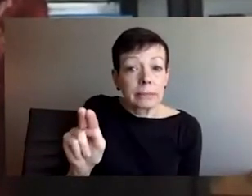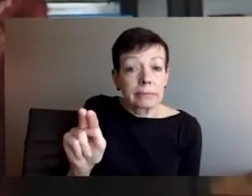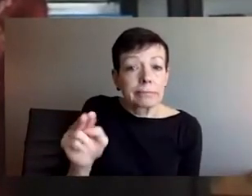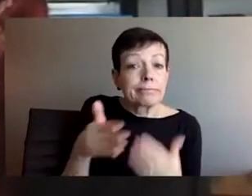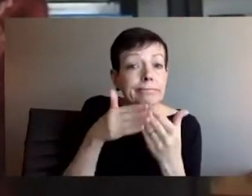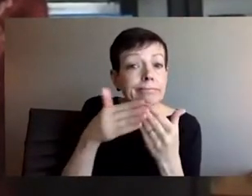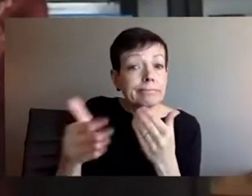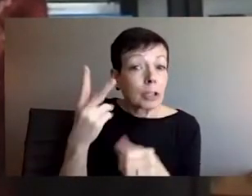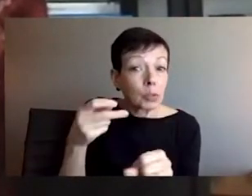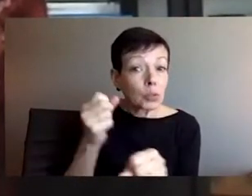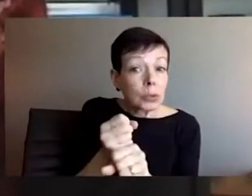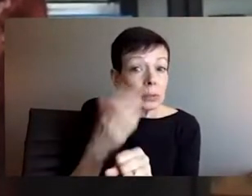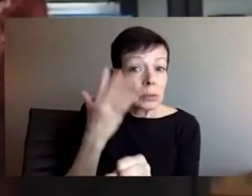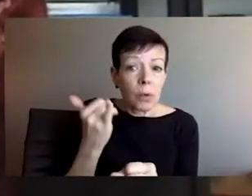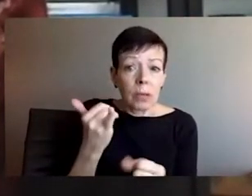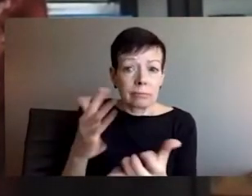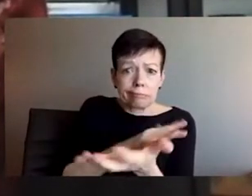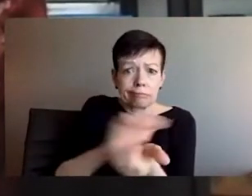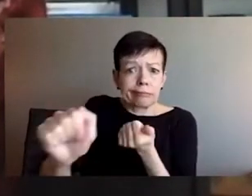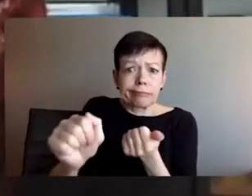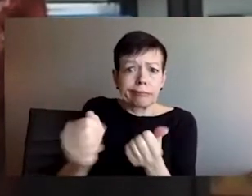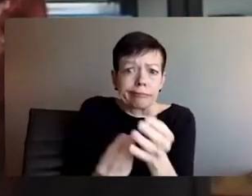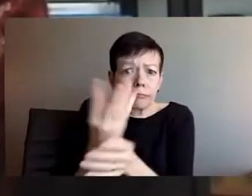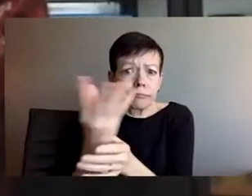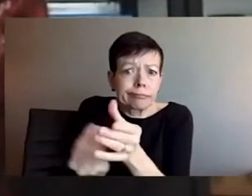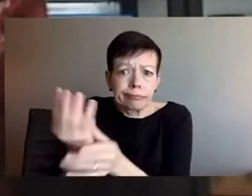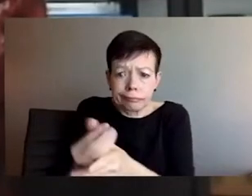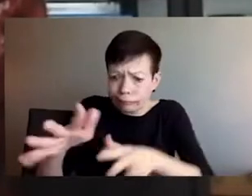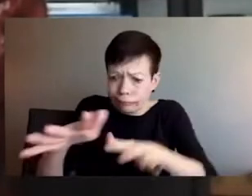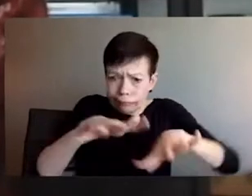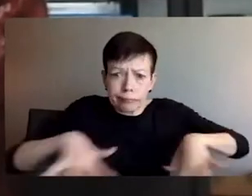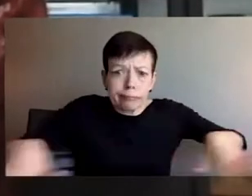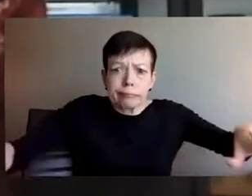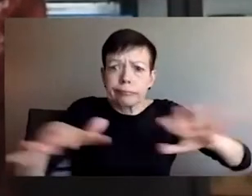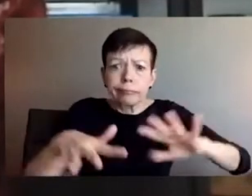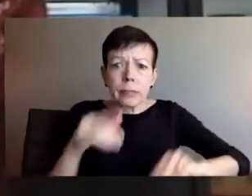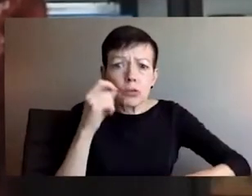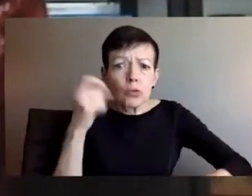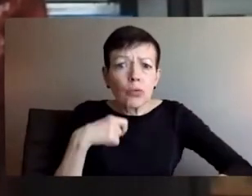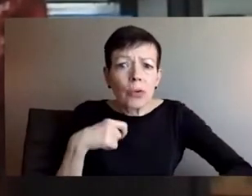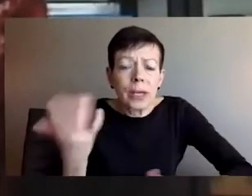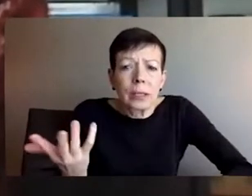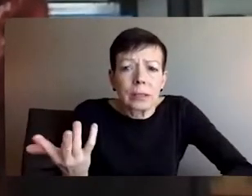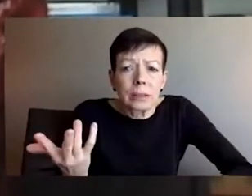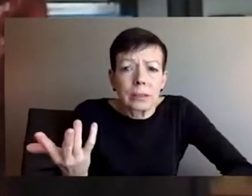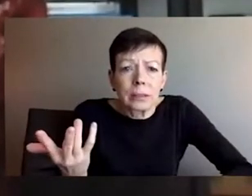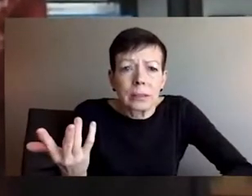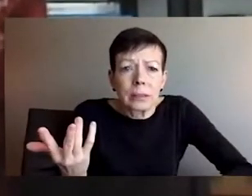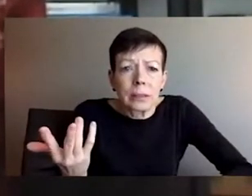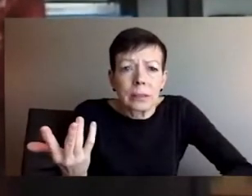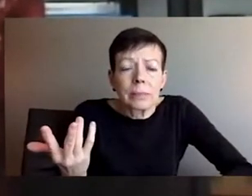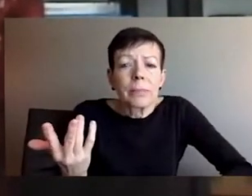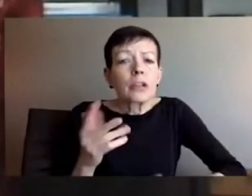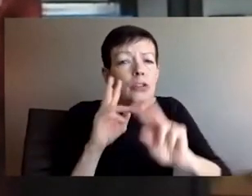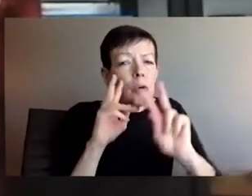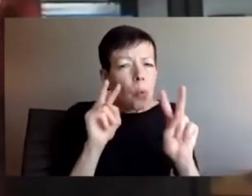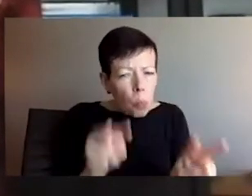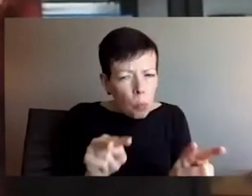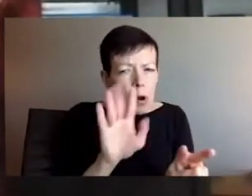This means that much of the world, including around the equator and in the southern hemisphere,